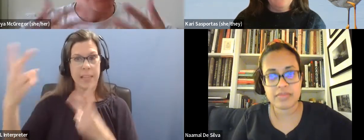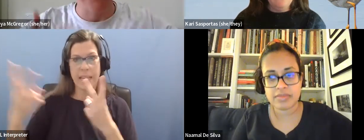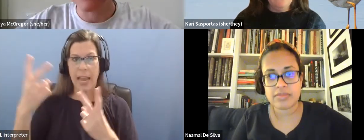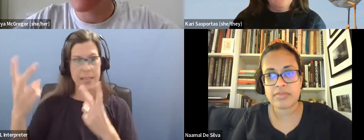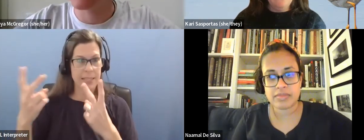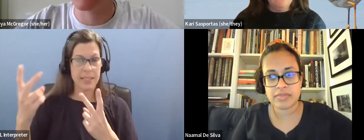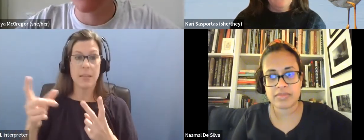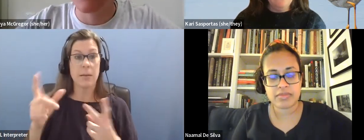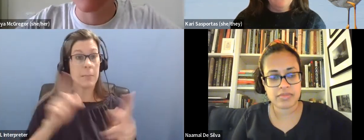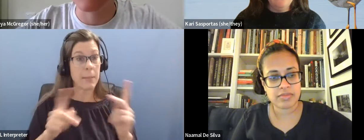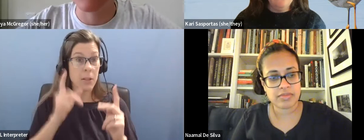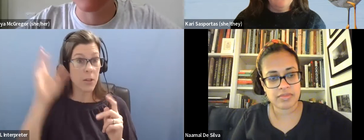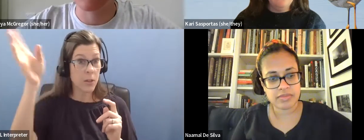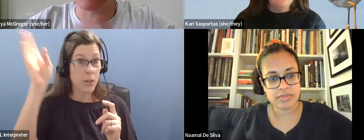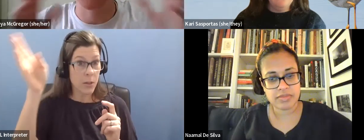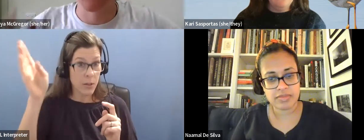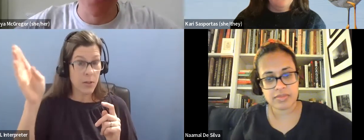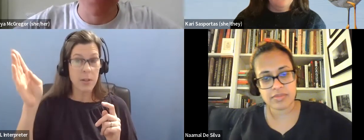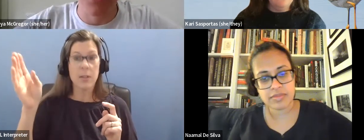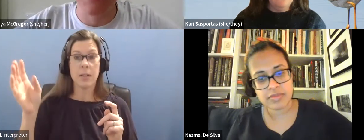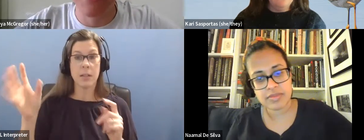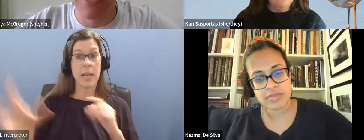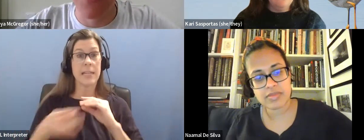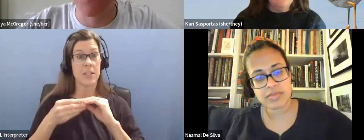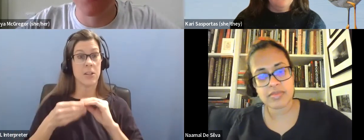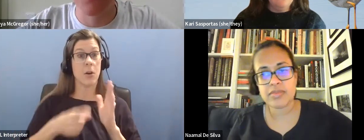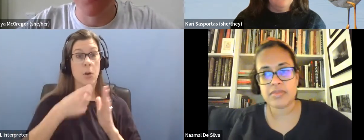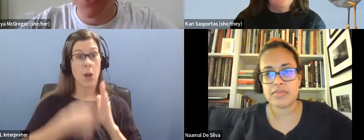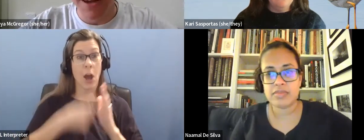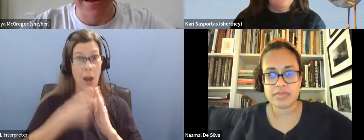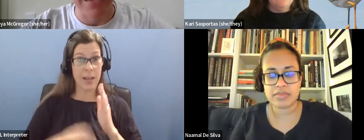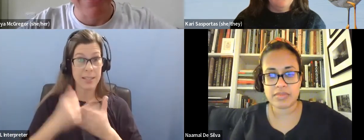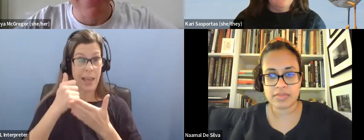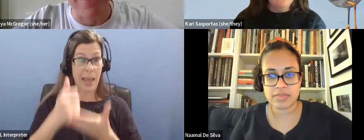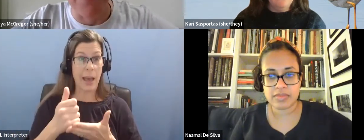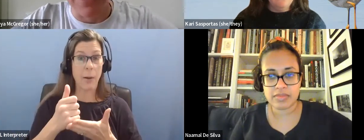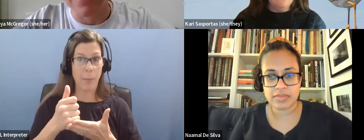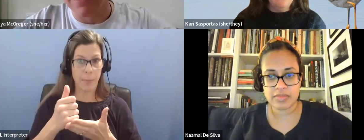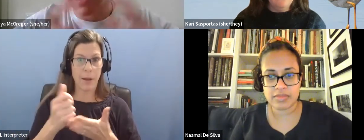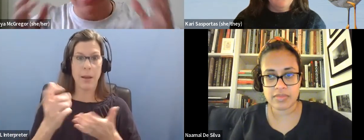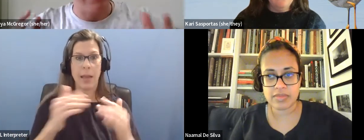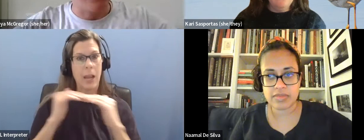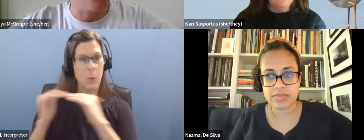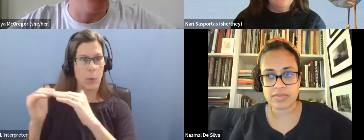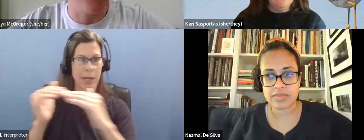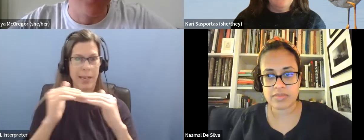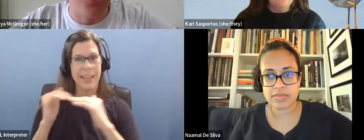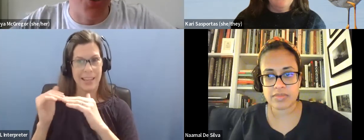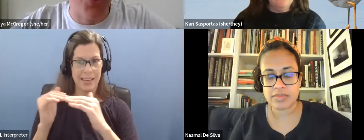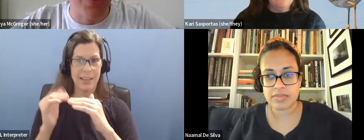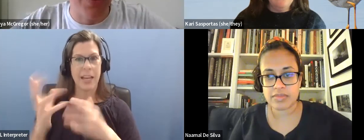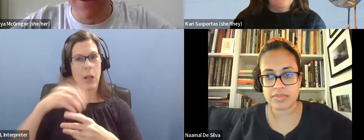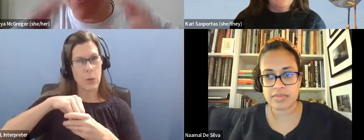make presentations to you. These are additional programming costs that help contribute to equity and inclusion.